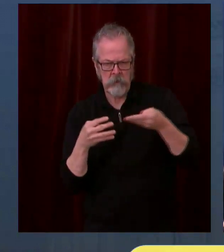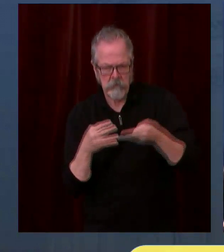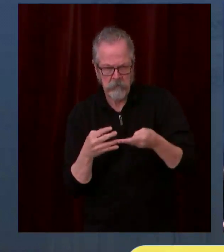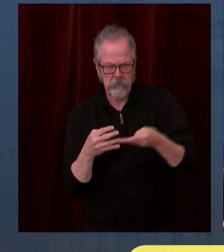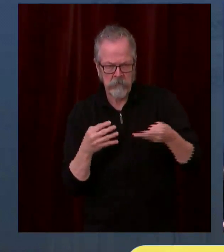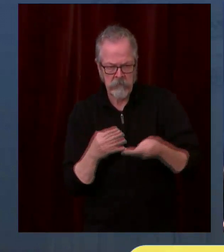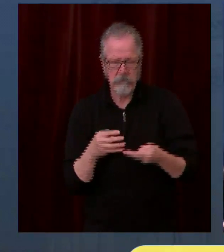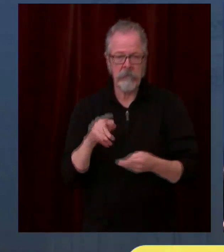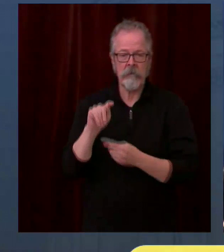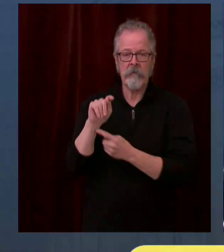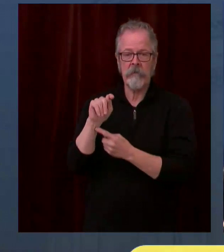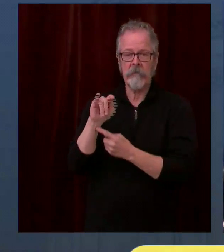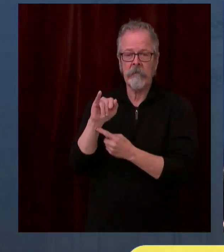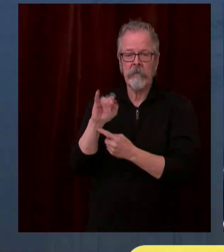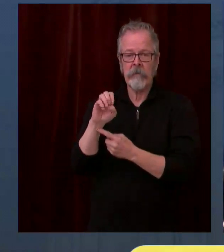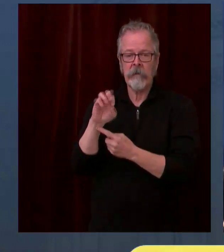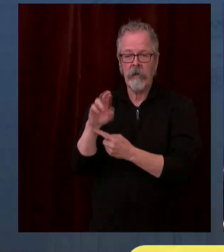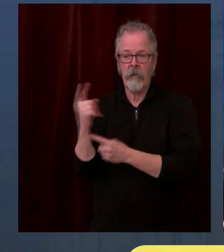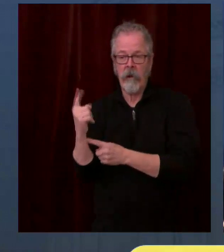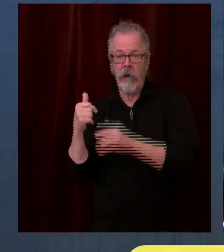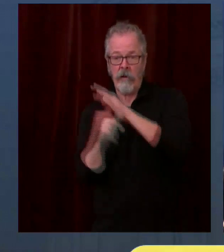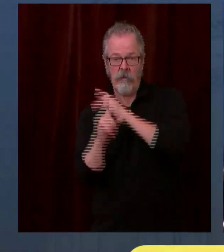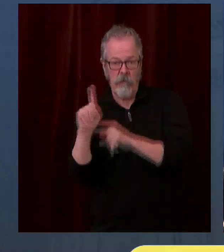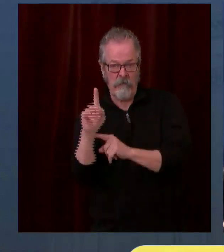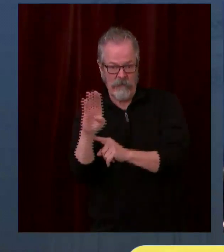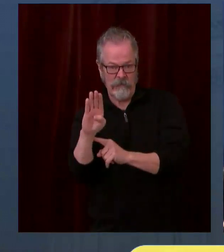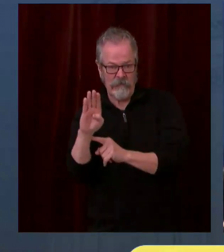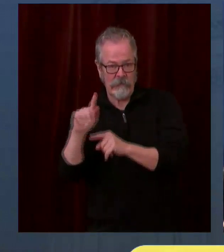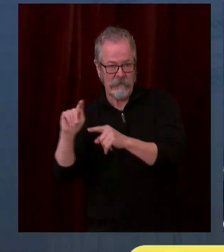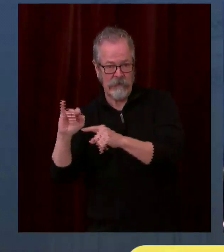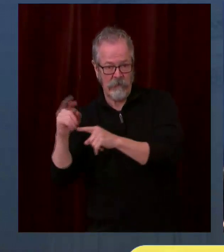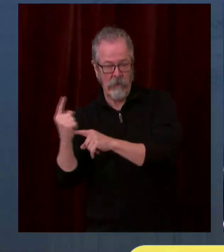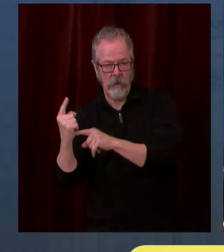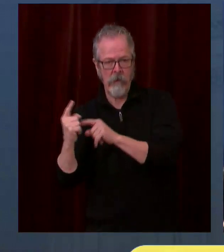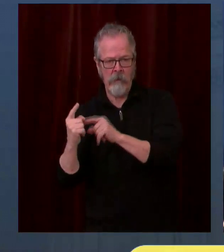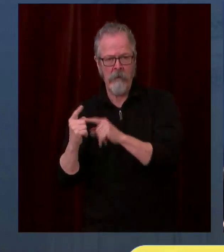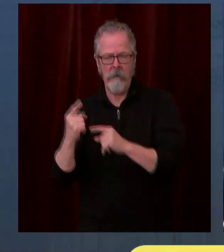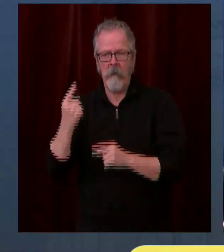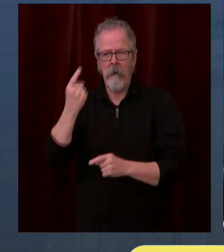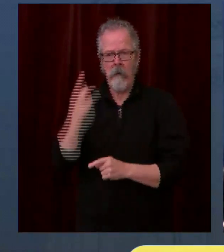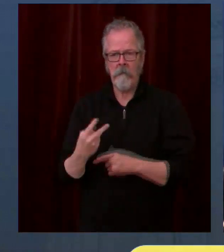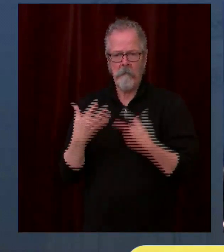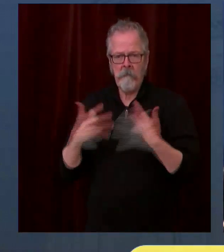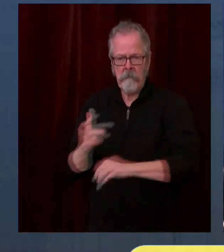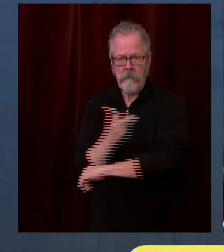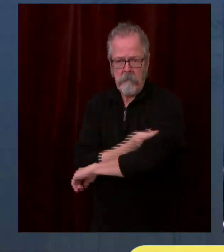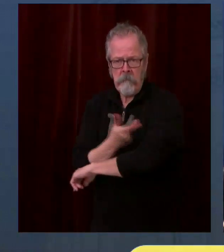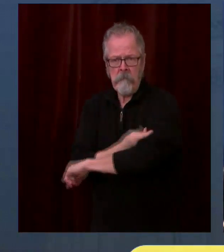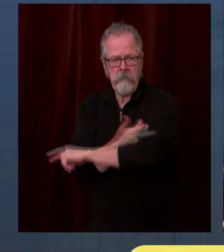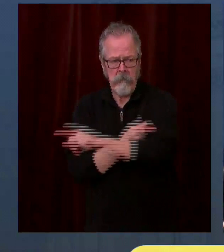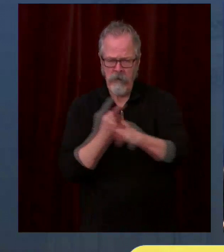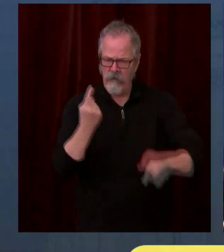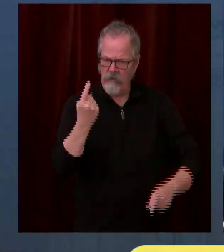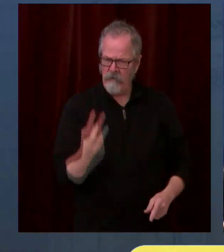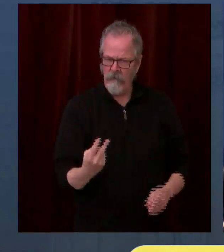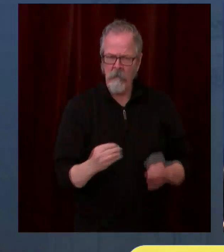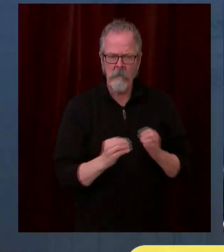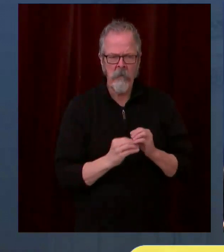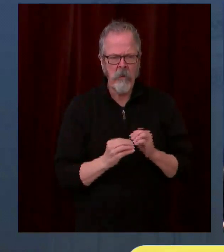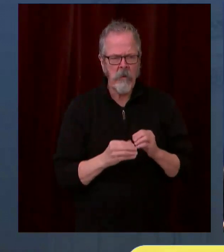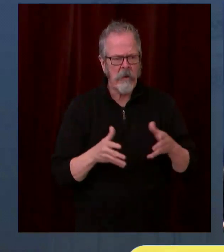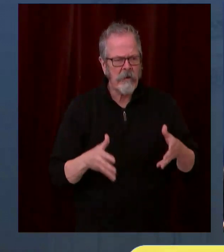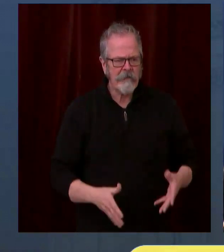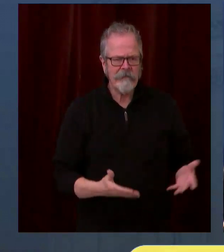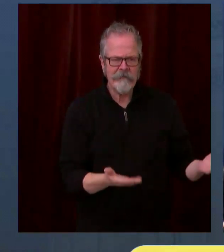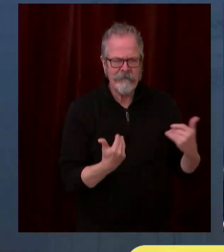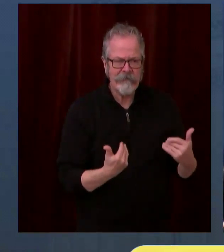vaccine providers flexibility in administering vaccines to people in tiers 2 through 4. This will make it for an